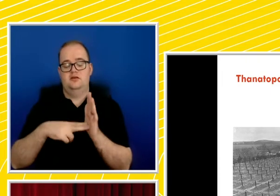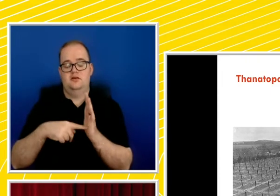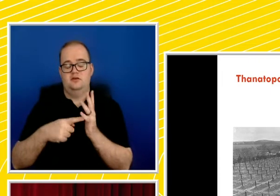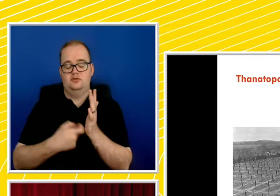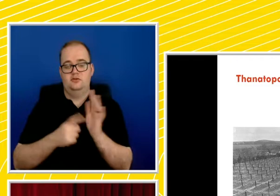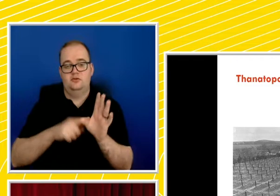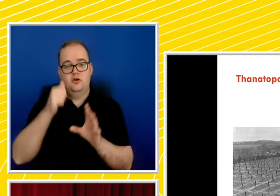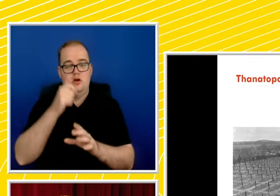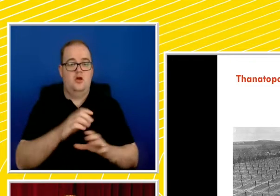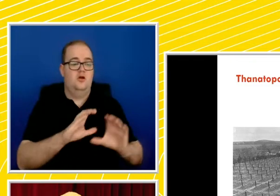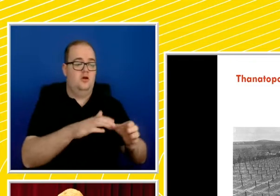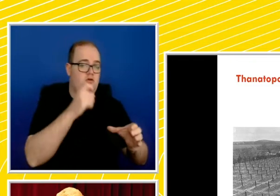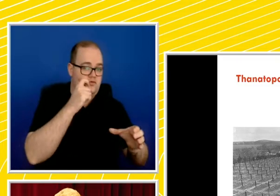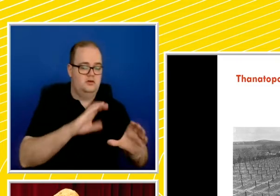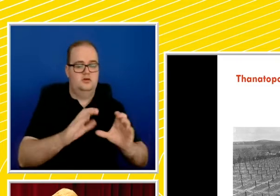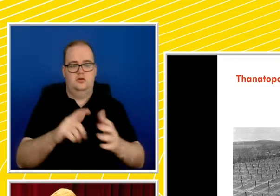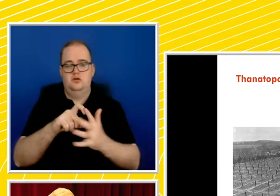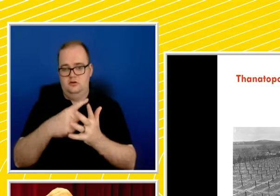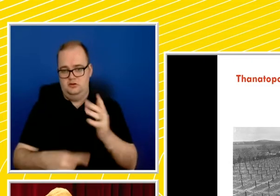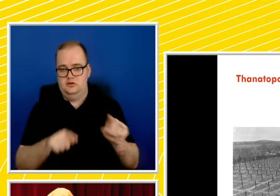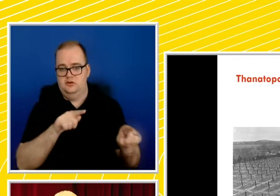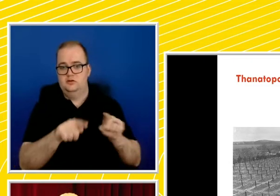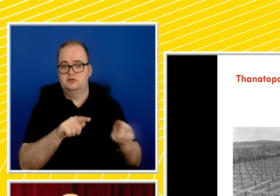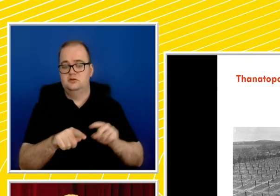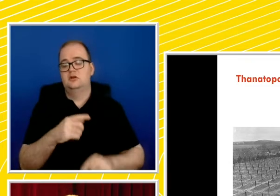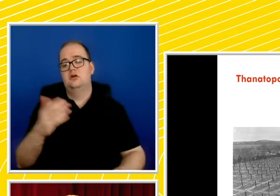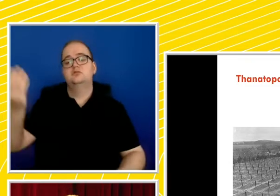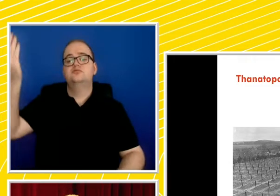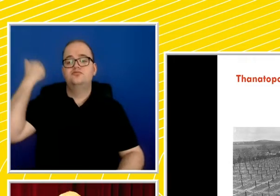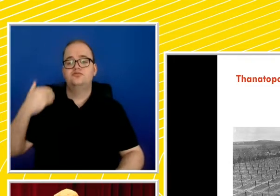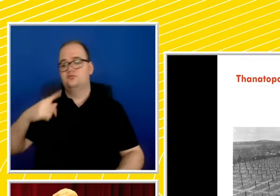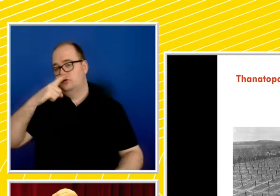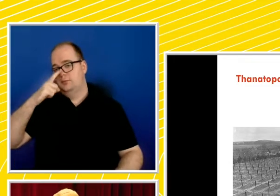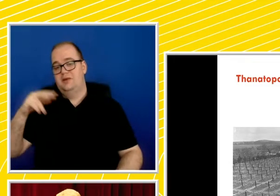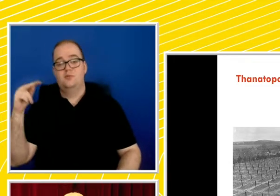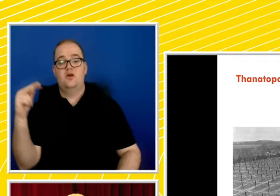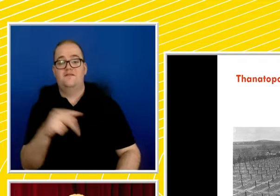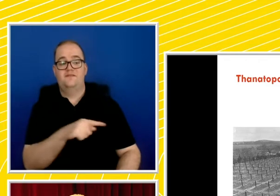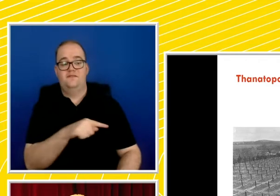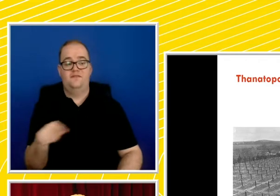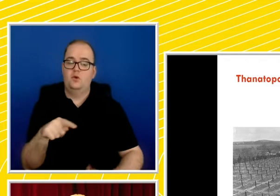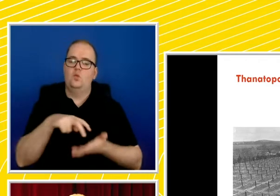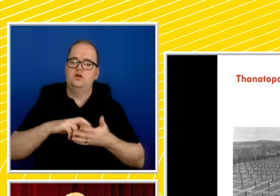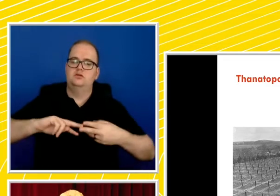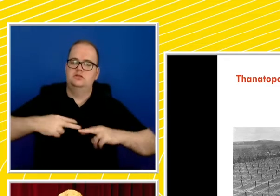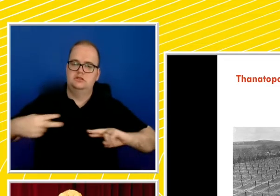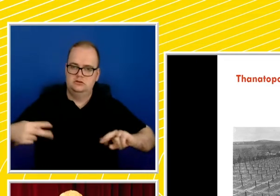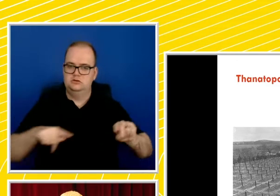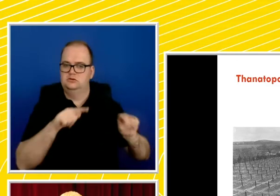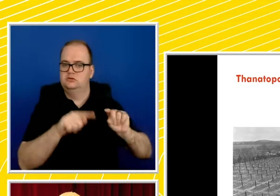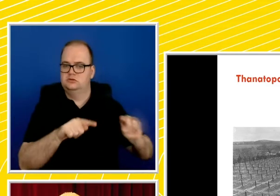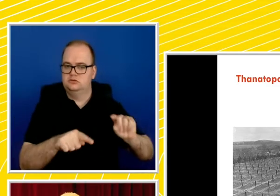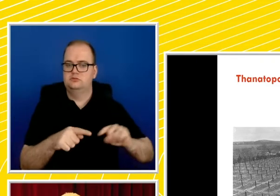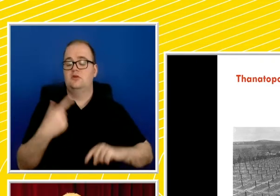race as manifestations of biological inferiority or biological othering and therefore the pretext for exclusion and